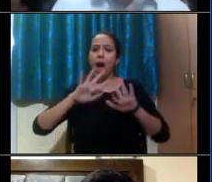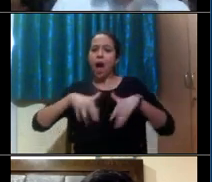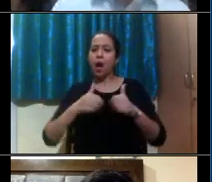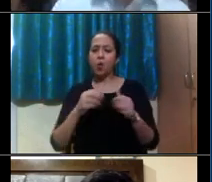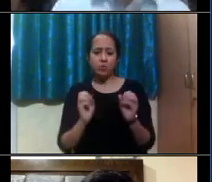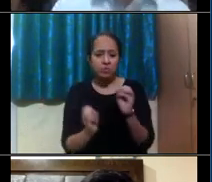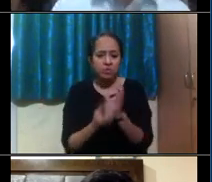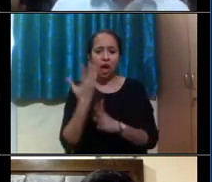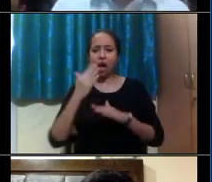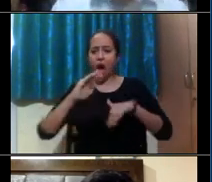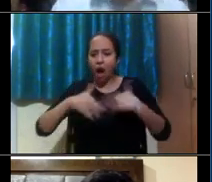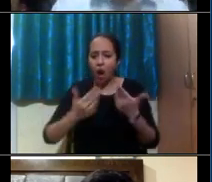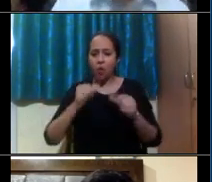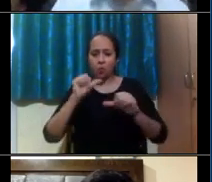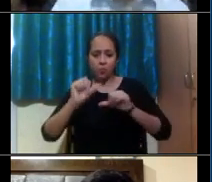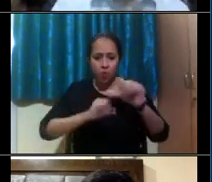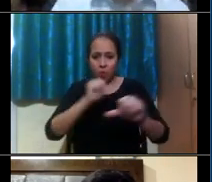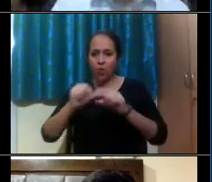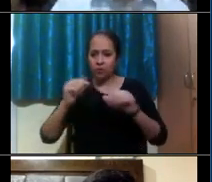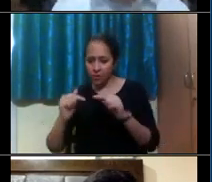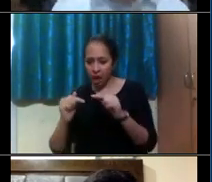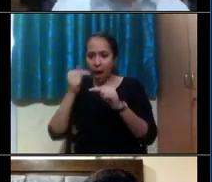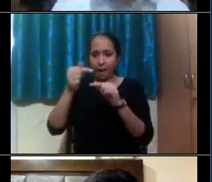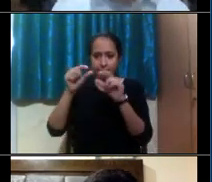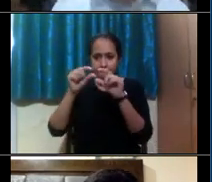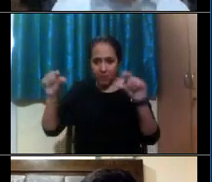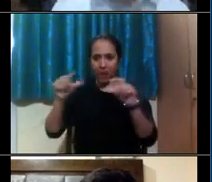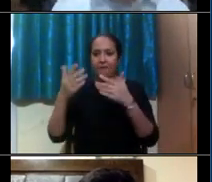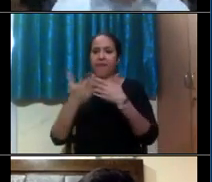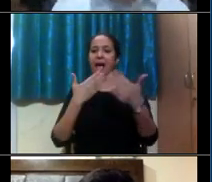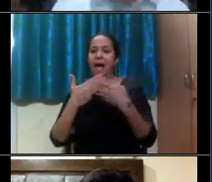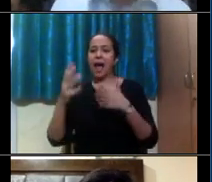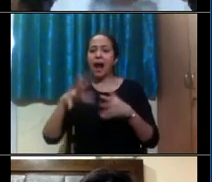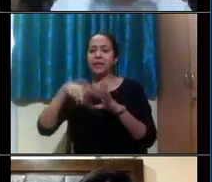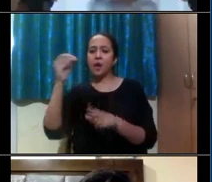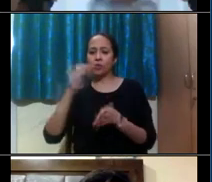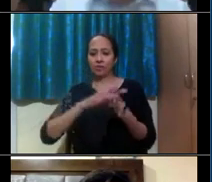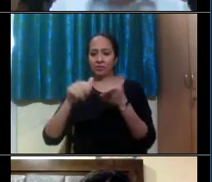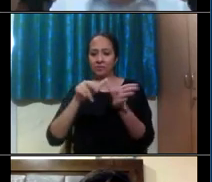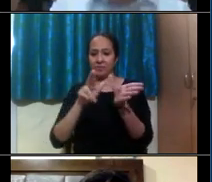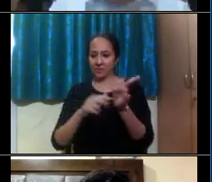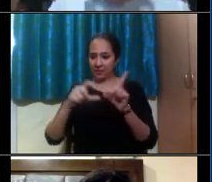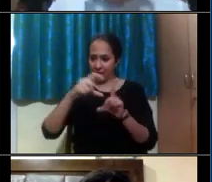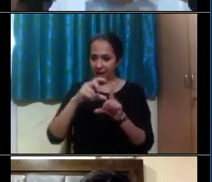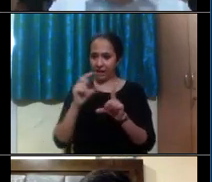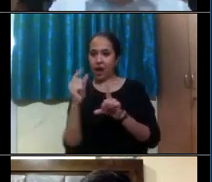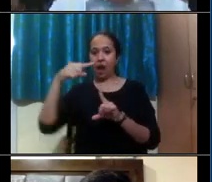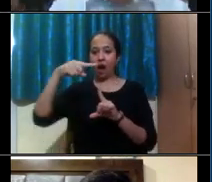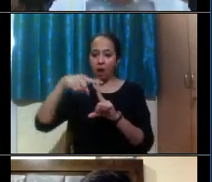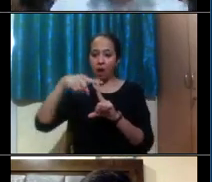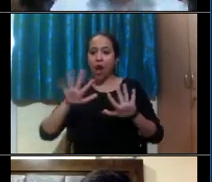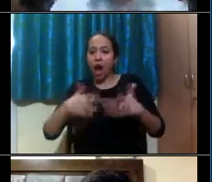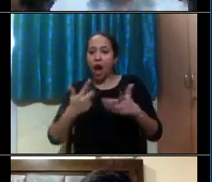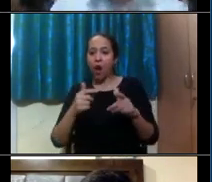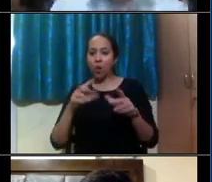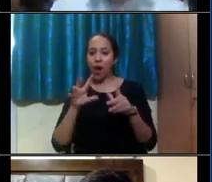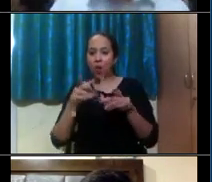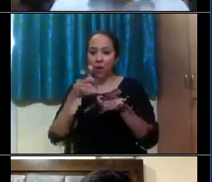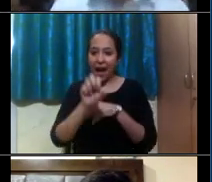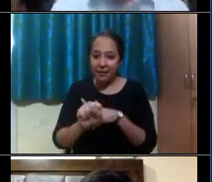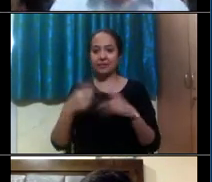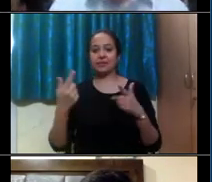is in the box above that called handouts where you will get instructions on how to access the live